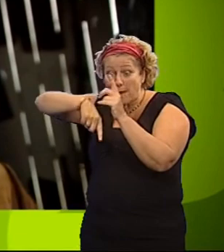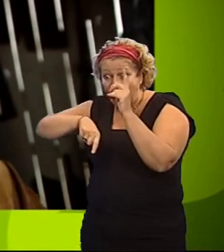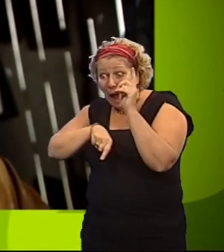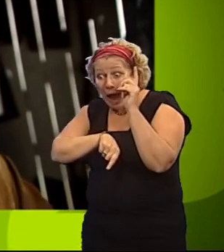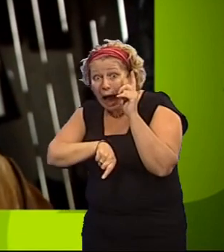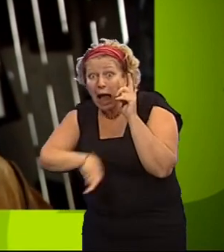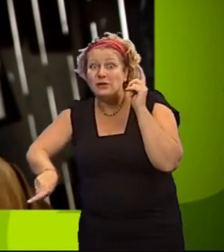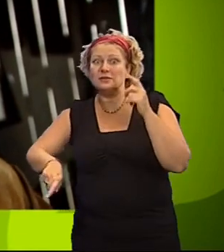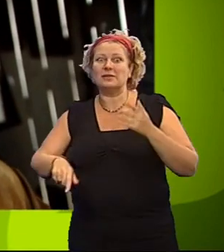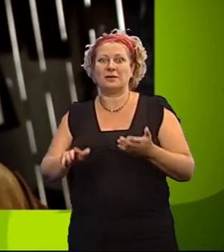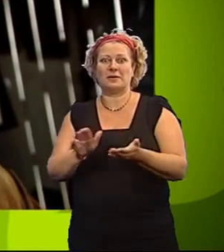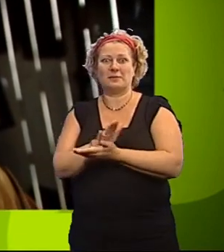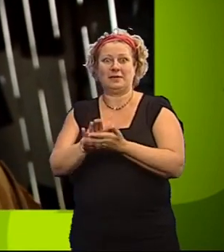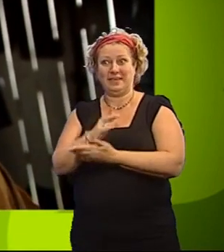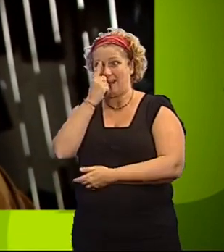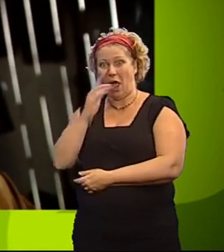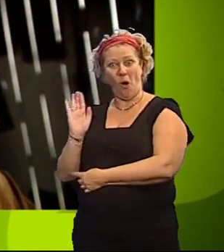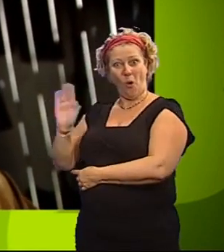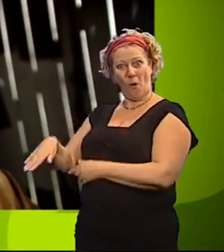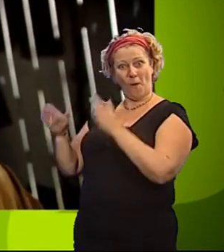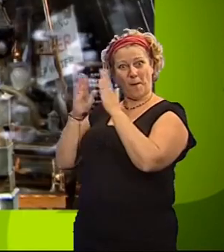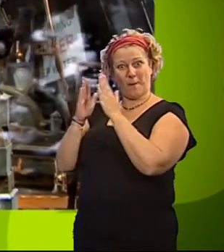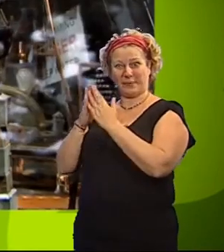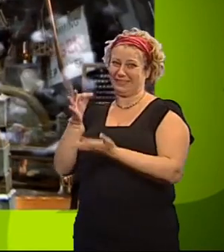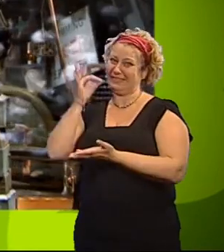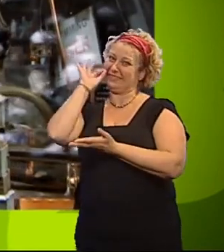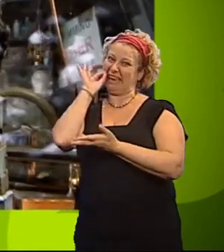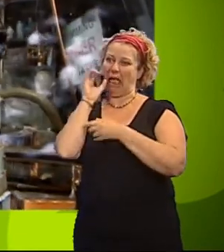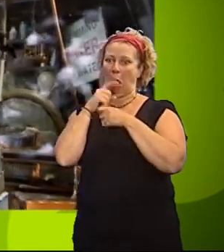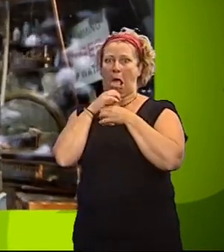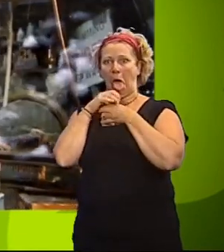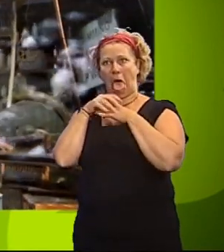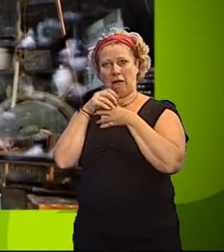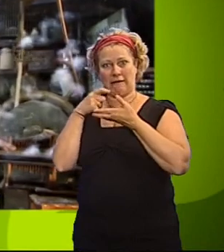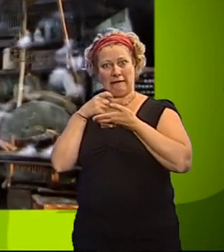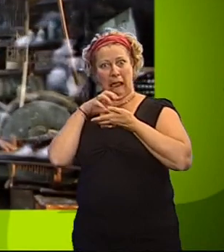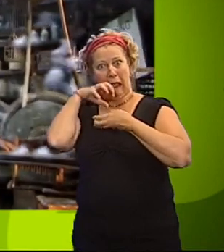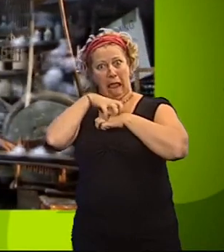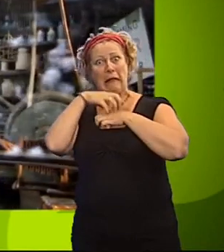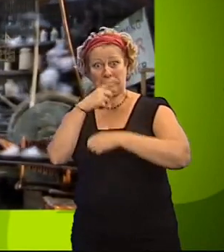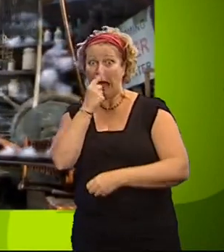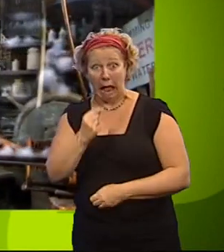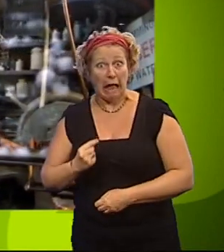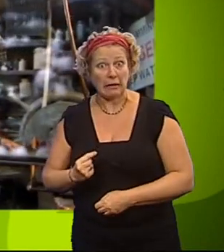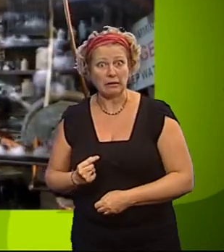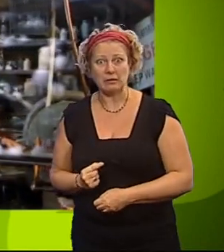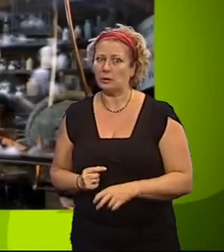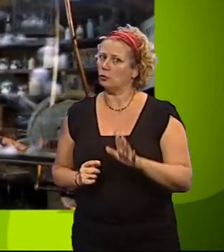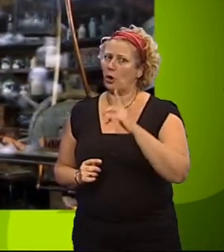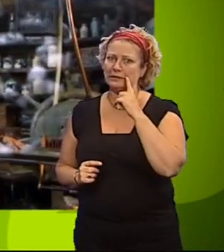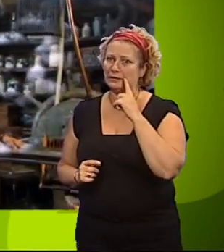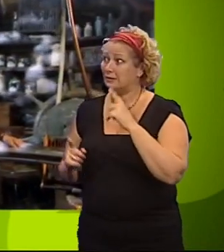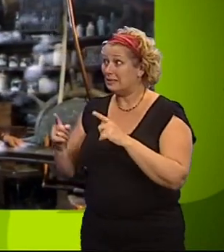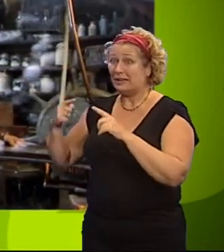throw them in time for tea and a slice of maggoty cake. But it's not that easy. To escape each floor, they have to